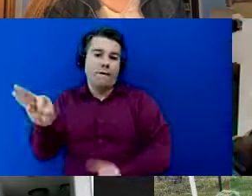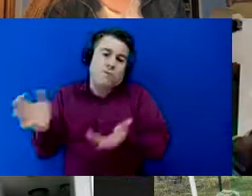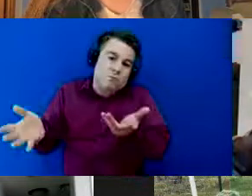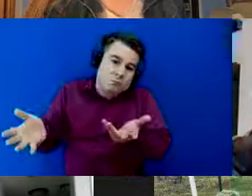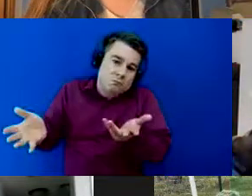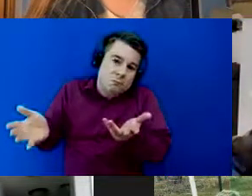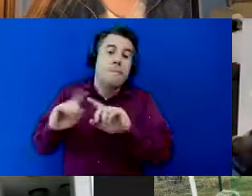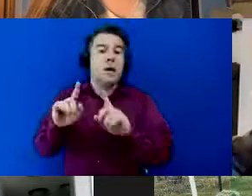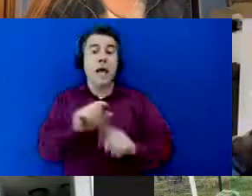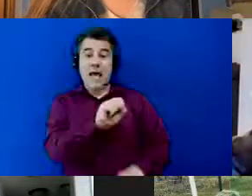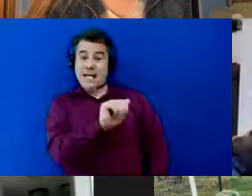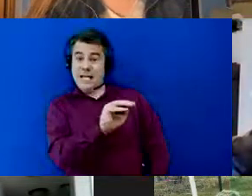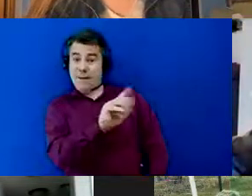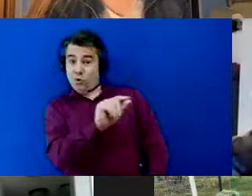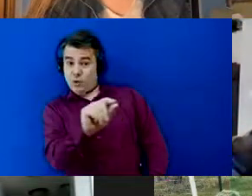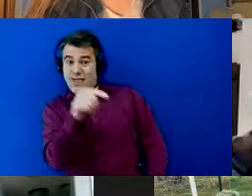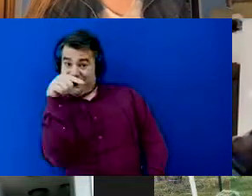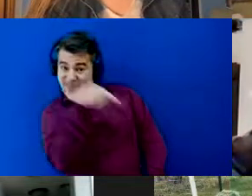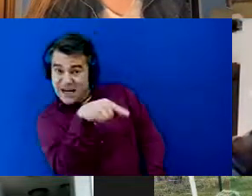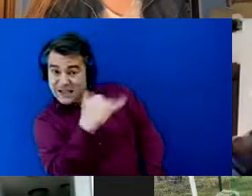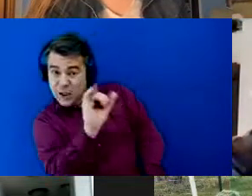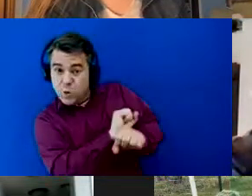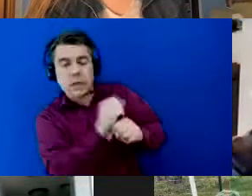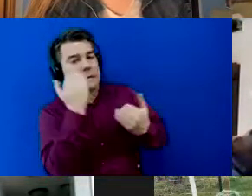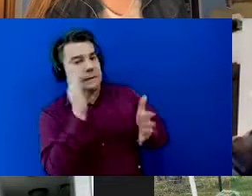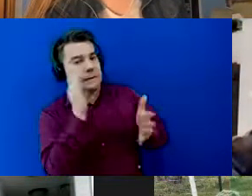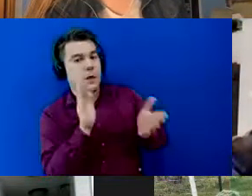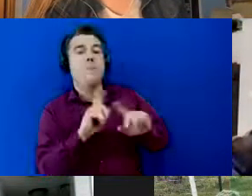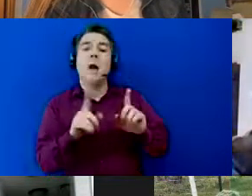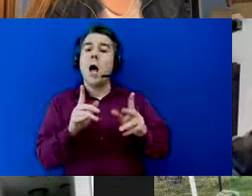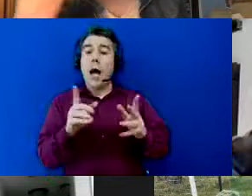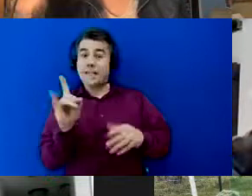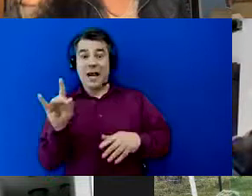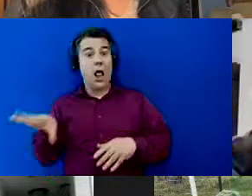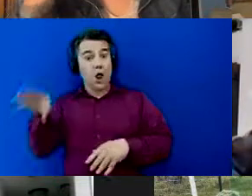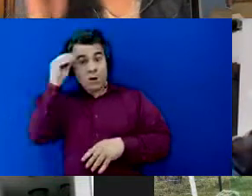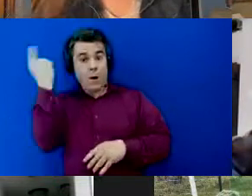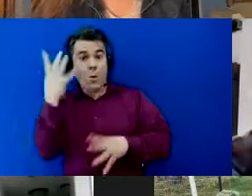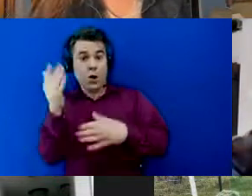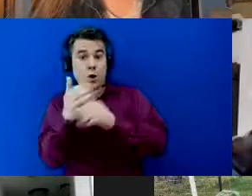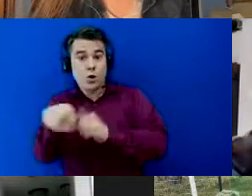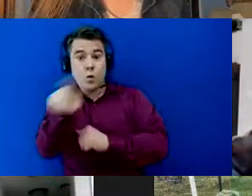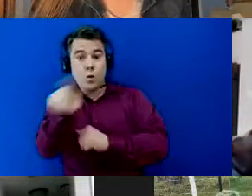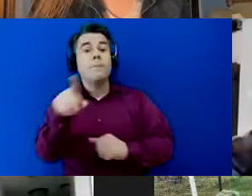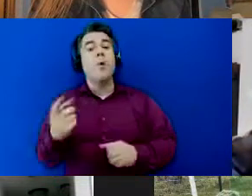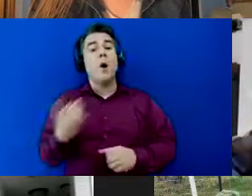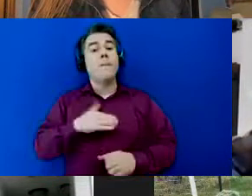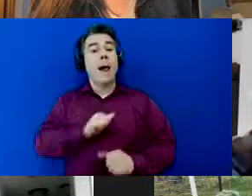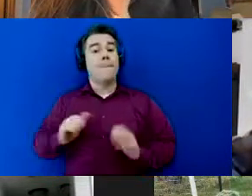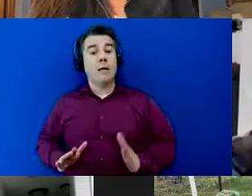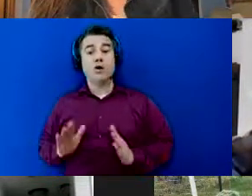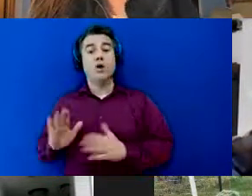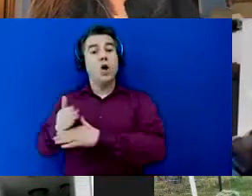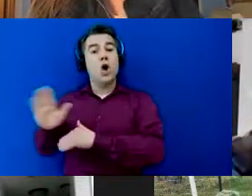if the sam 2020 still works but i did learn something i wanted to share with you guys one of my ambassadors shared her engage